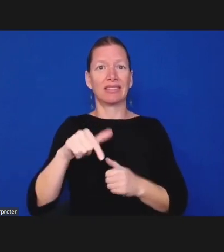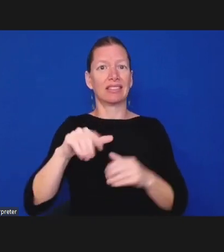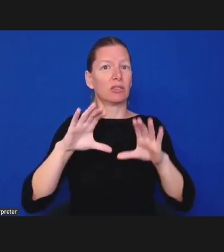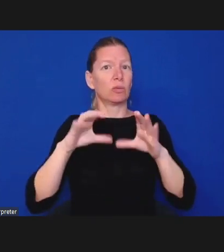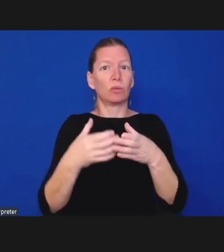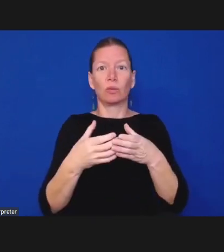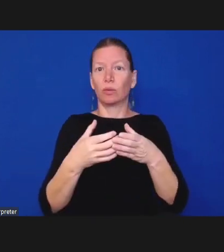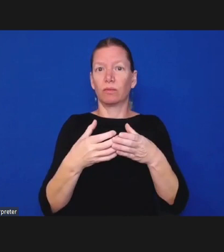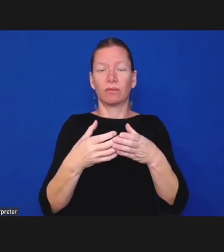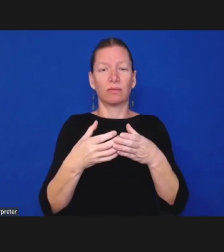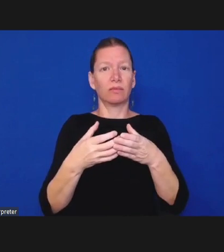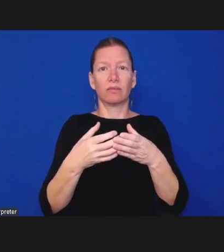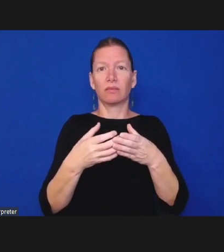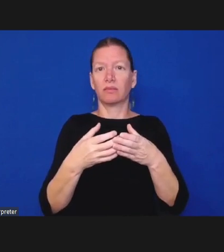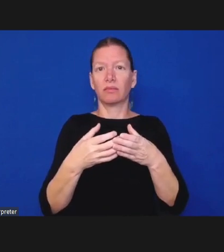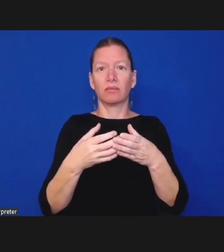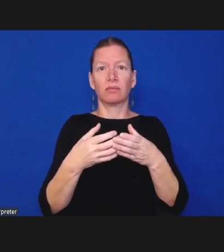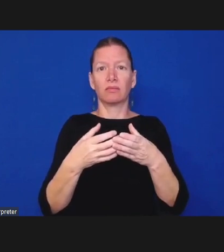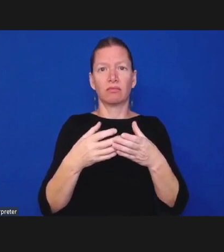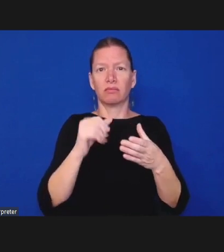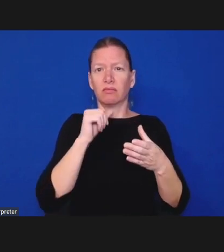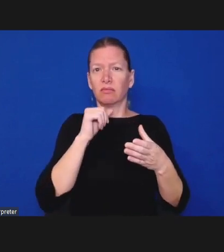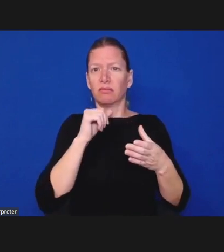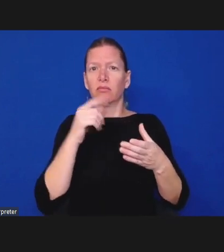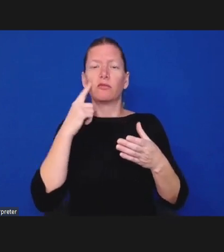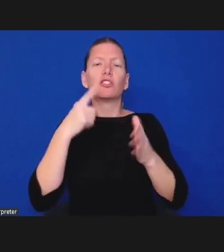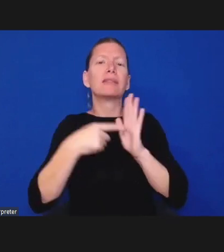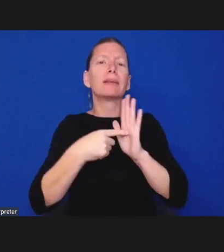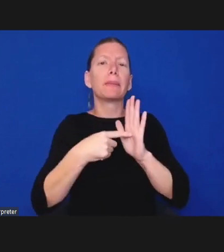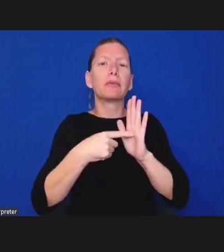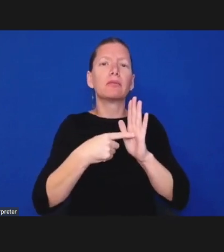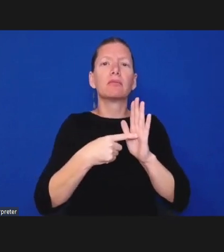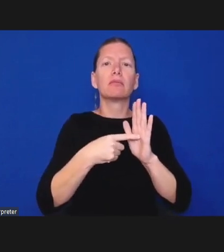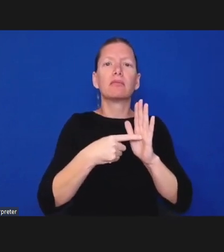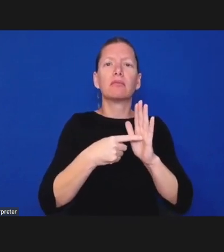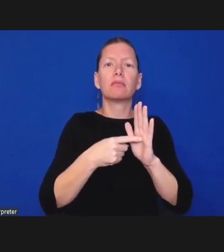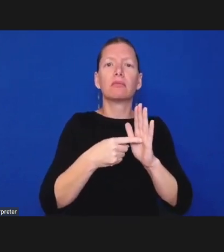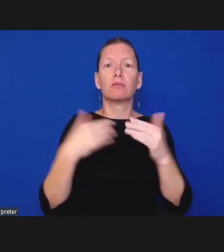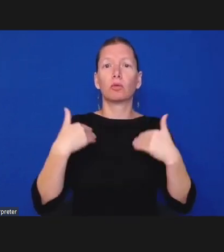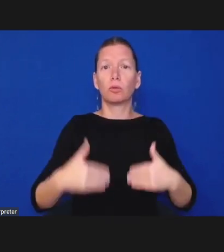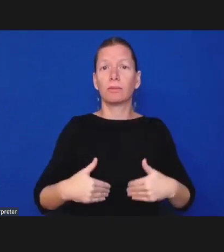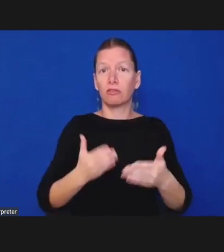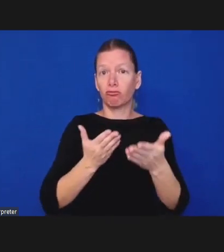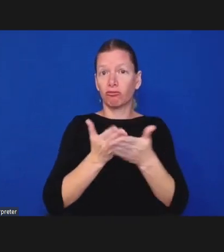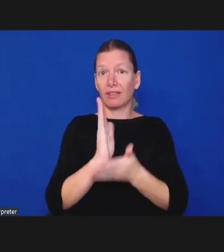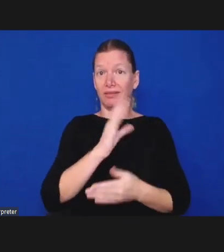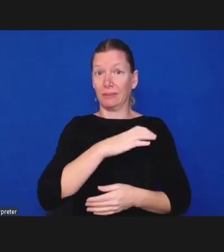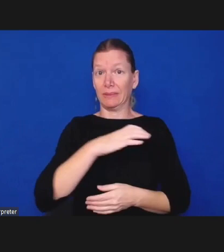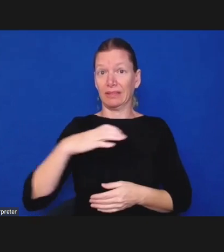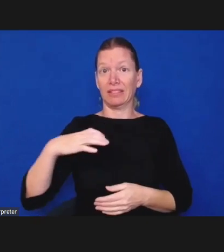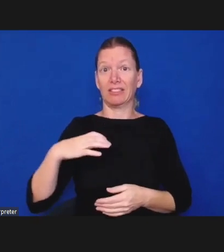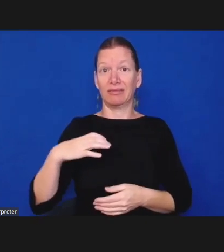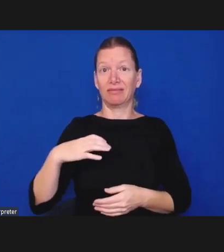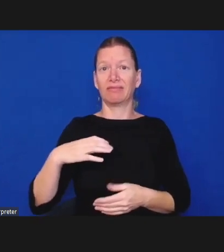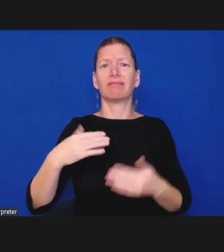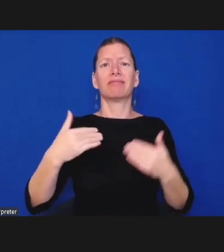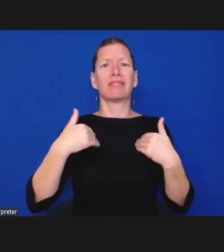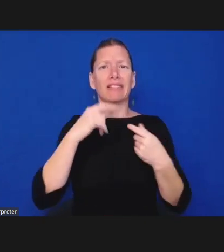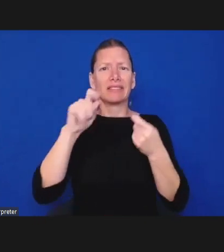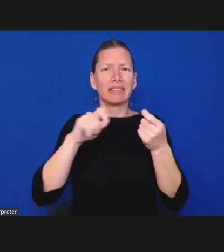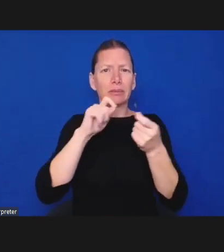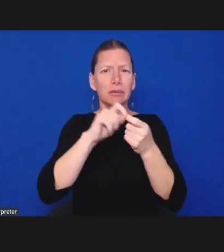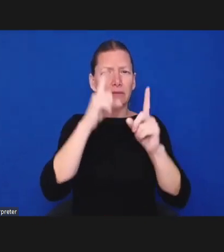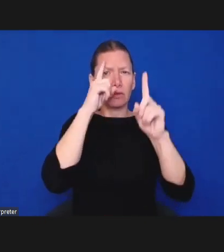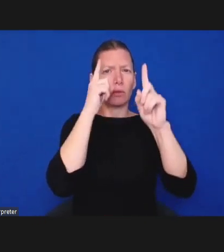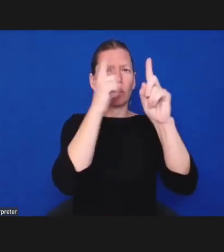human rights commission and its specific role so i say this again maybe this will will bring out a little conversation but it's one of